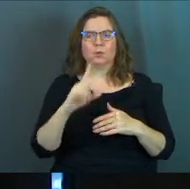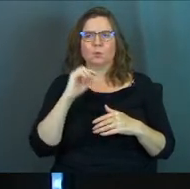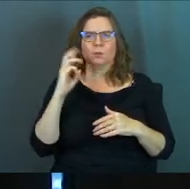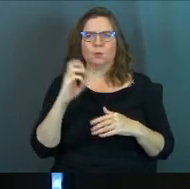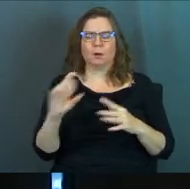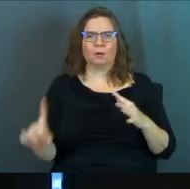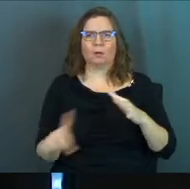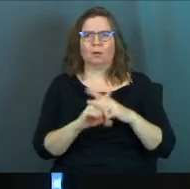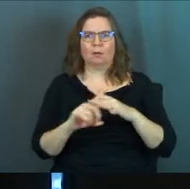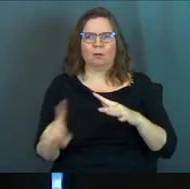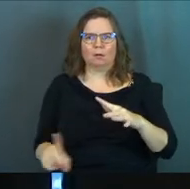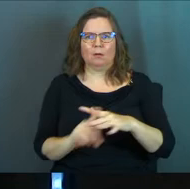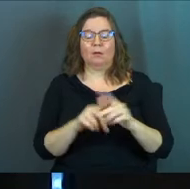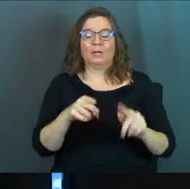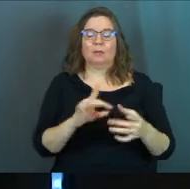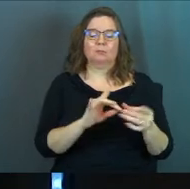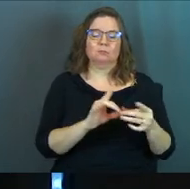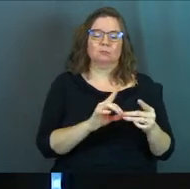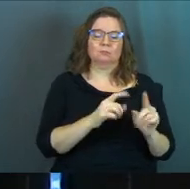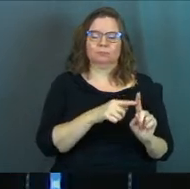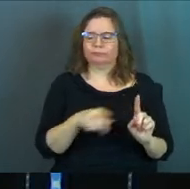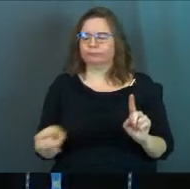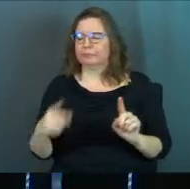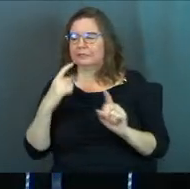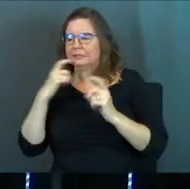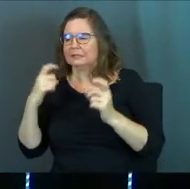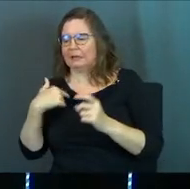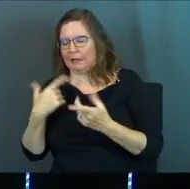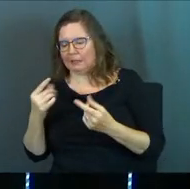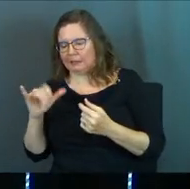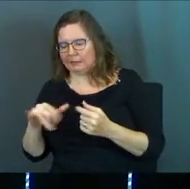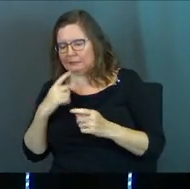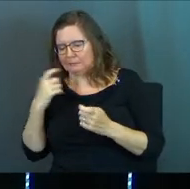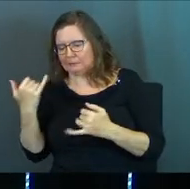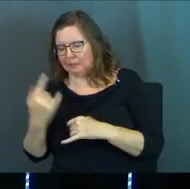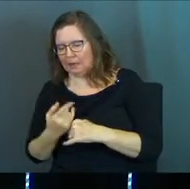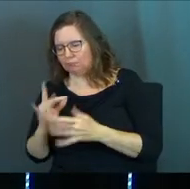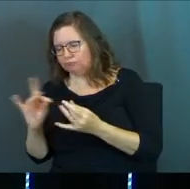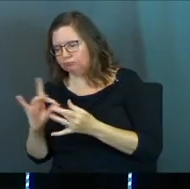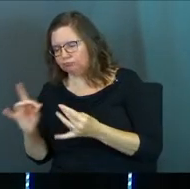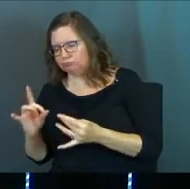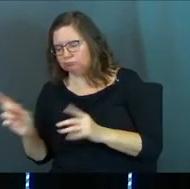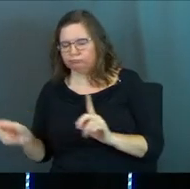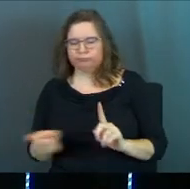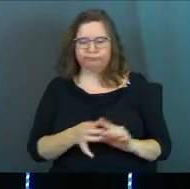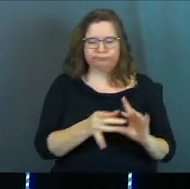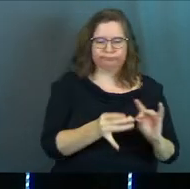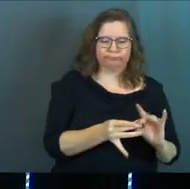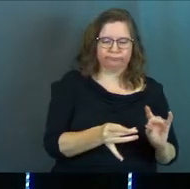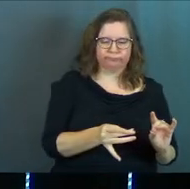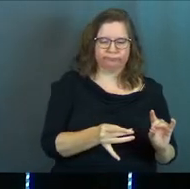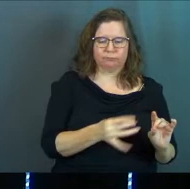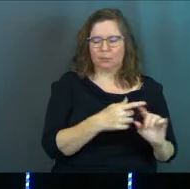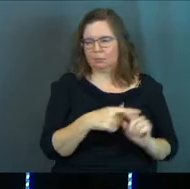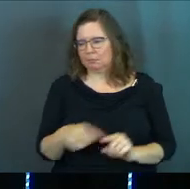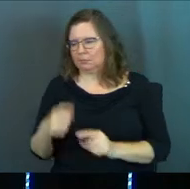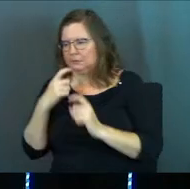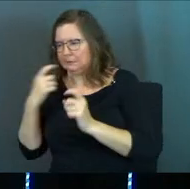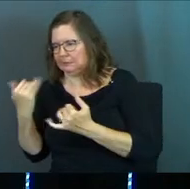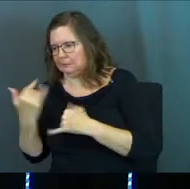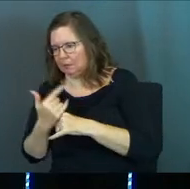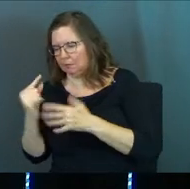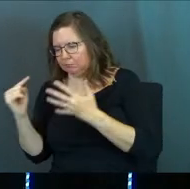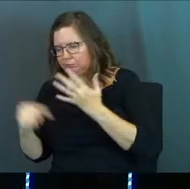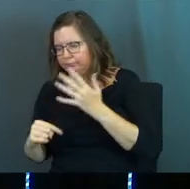just this really weird stuff would happen. He would talk about the sin that he did that day. Like specifically, he would tell us what he had done and how the Holy